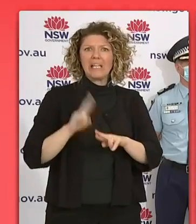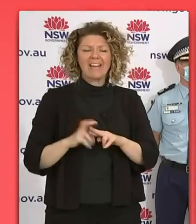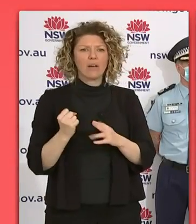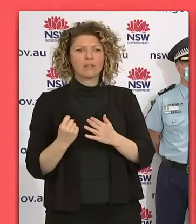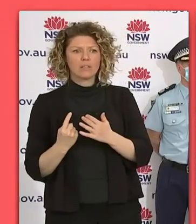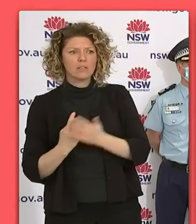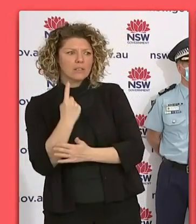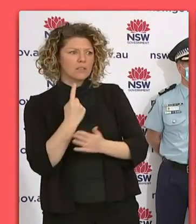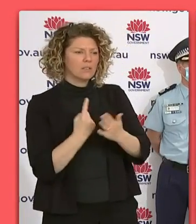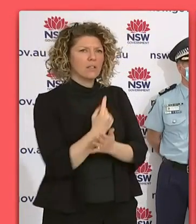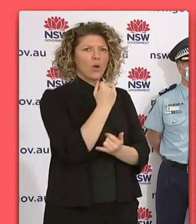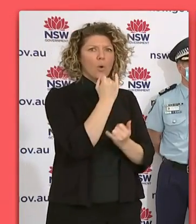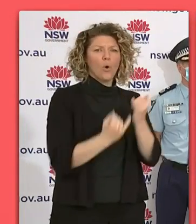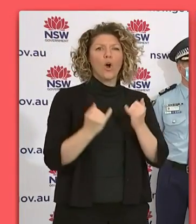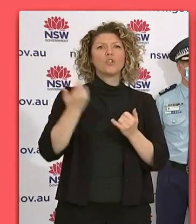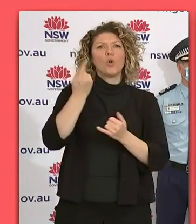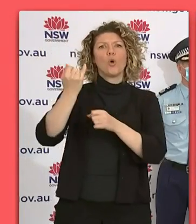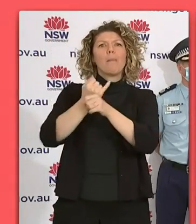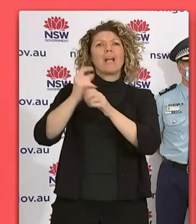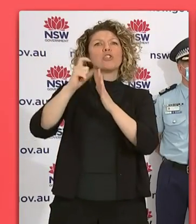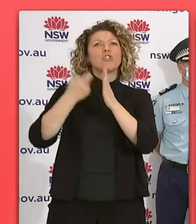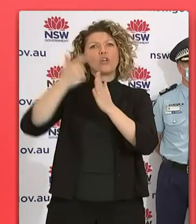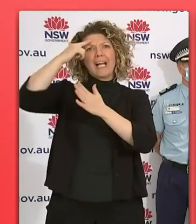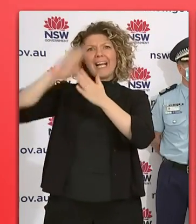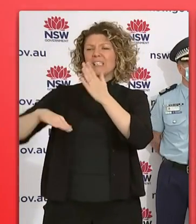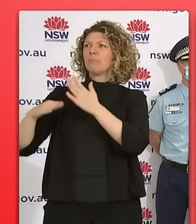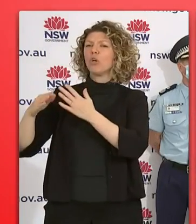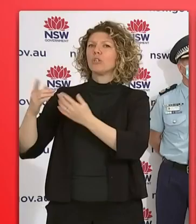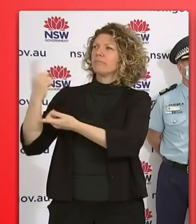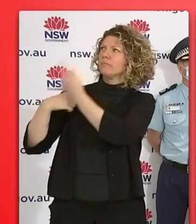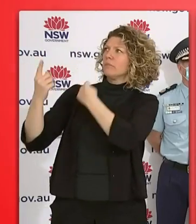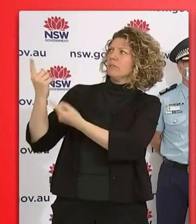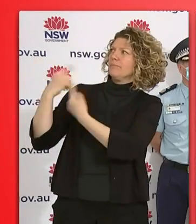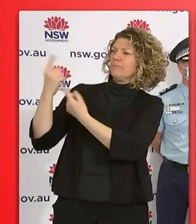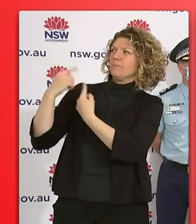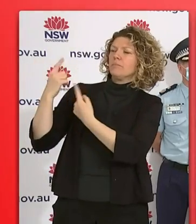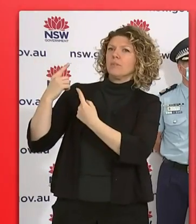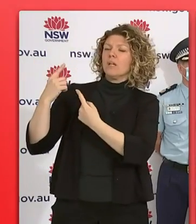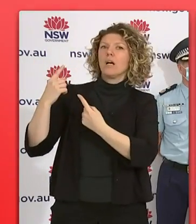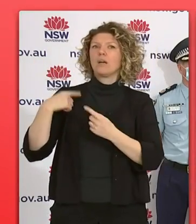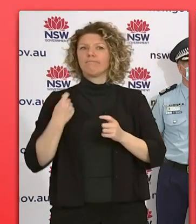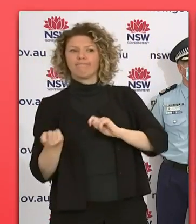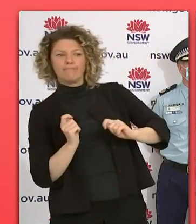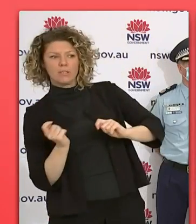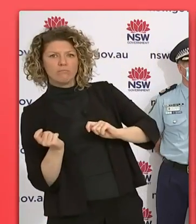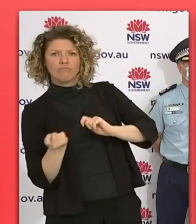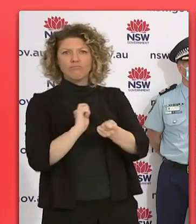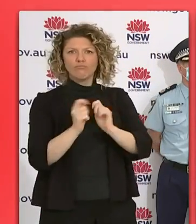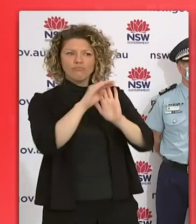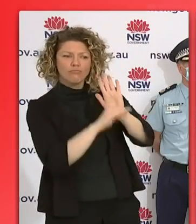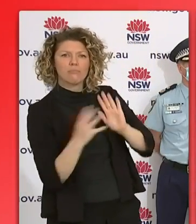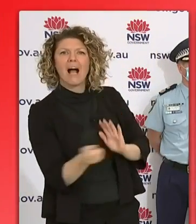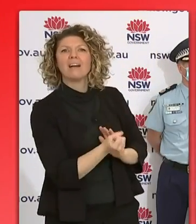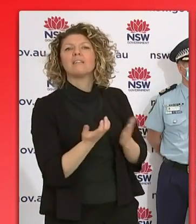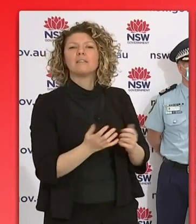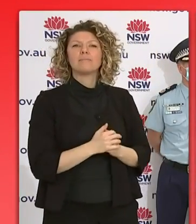to the health advice, we need to take that on board. We need to make sure we consider it. Yeah. In relation to, in relation to, um, the police advice, um,